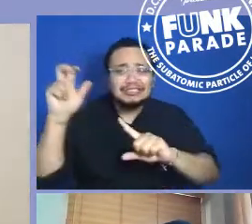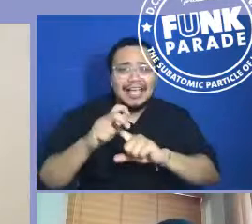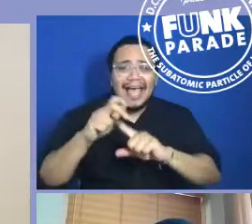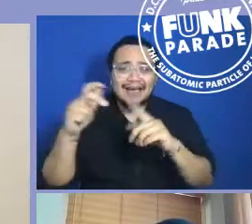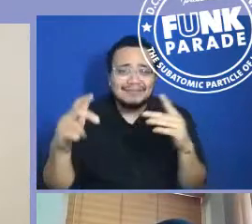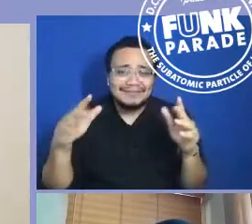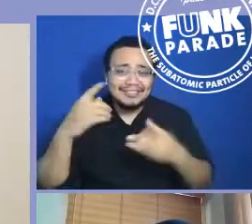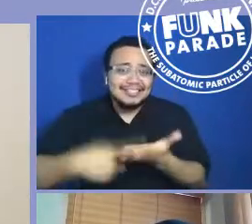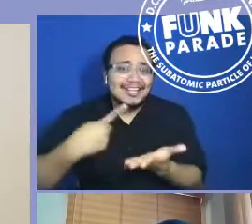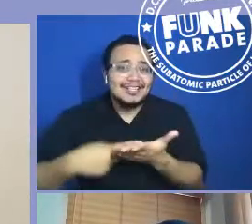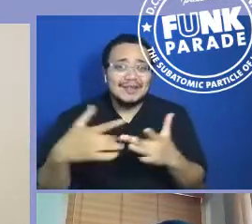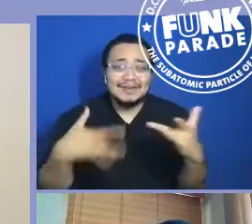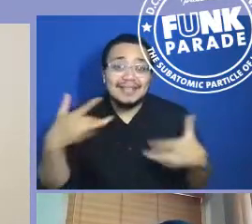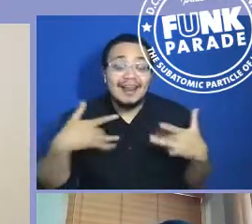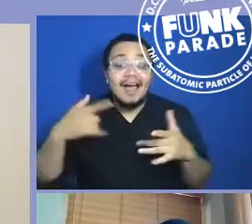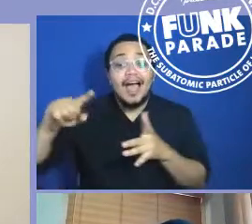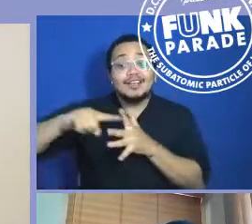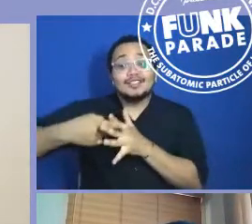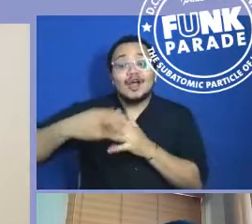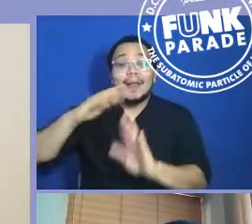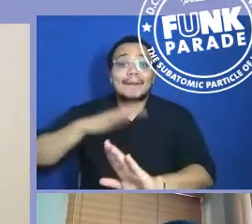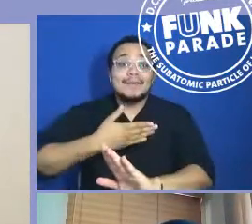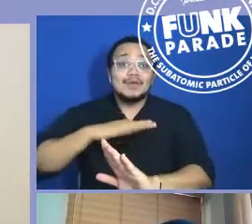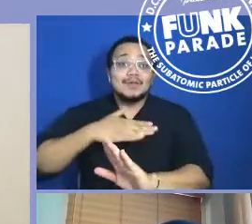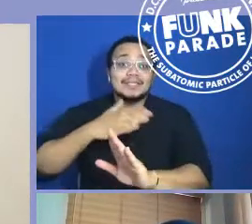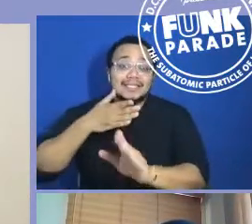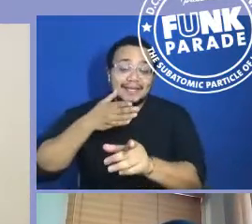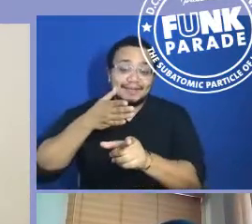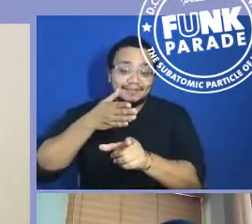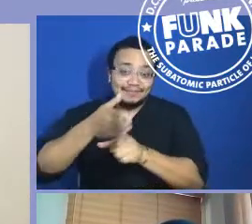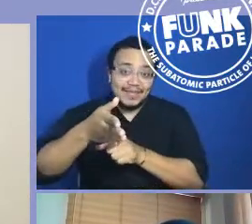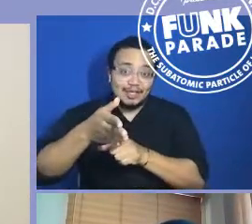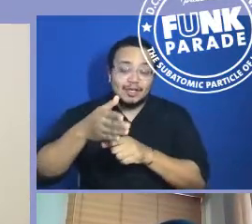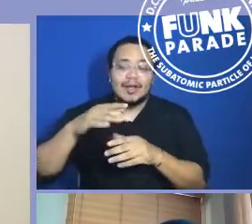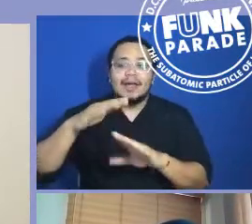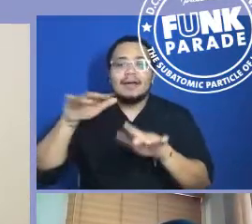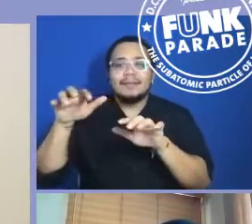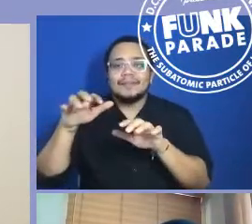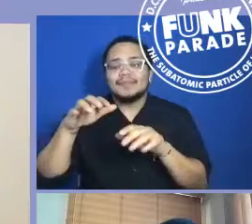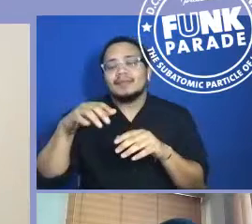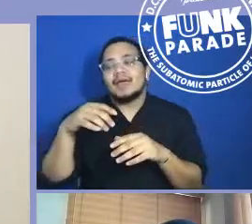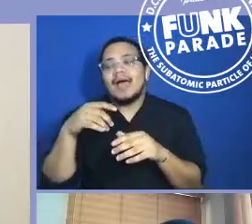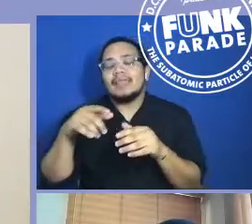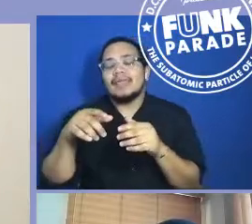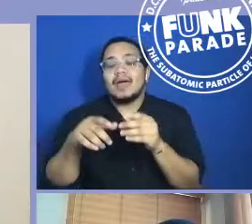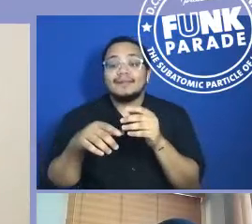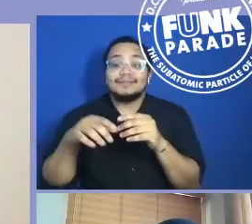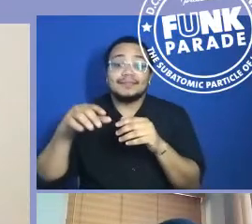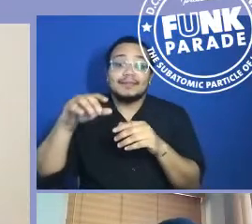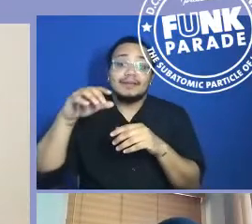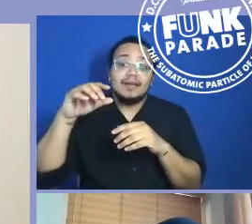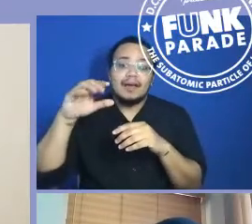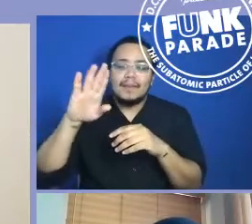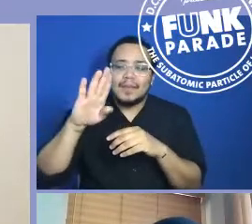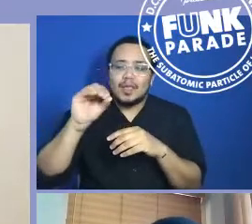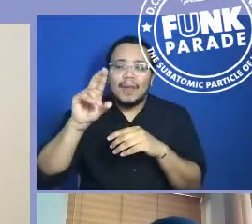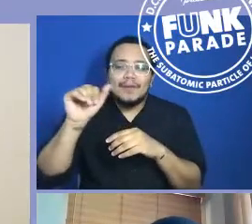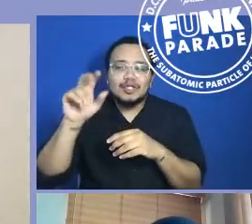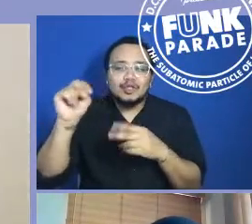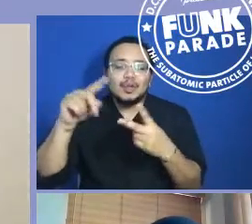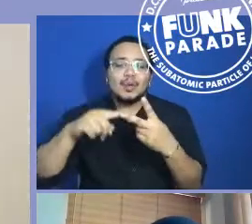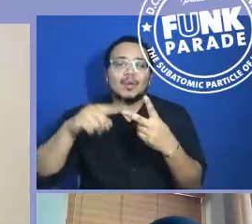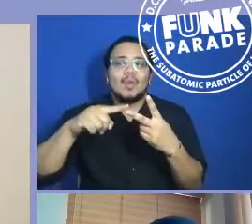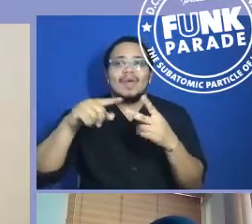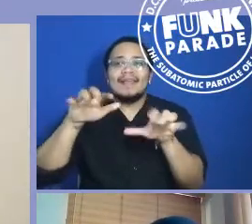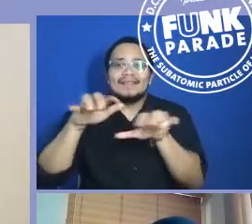I started as a music major playing bassoon with a minor in piano and clarinet and went to photography. I play bass,